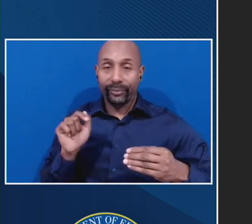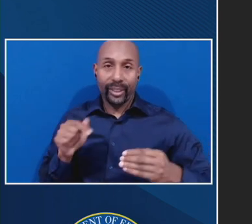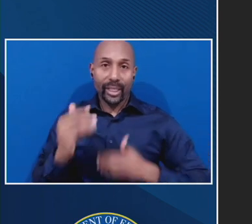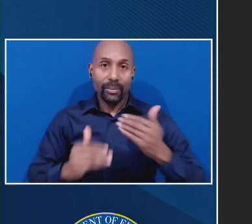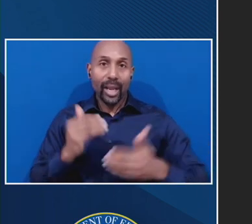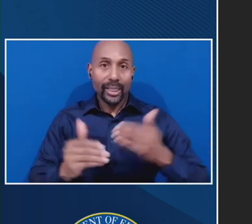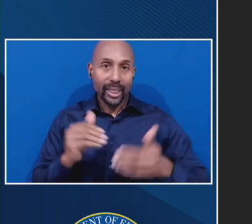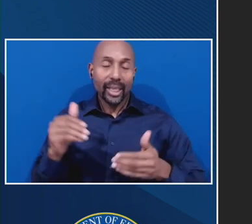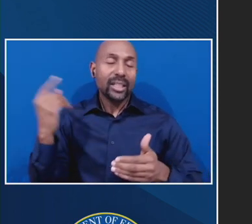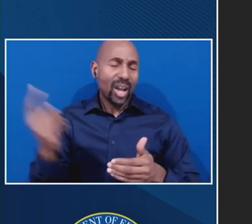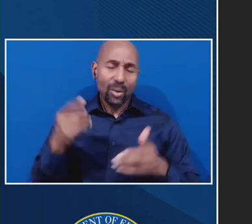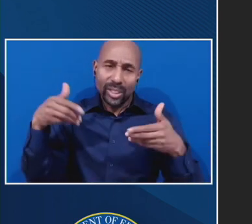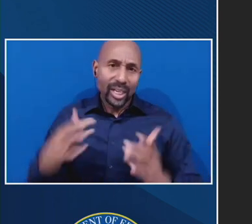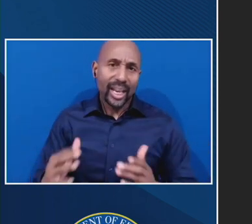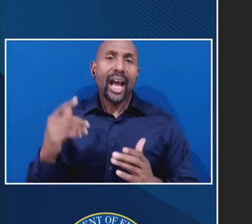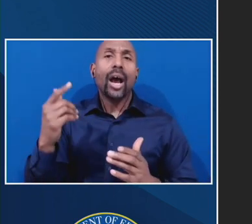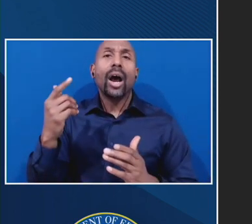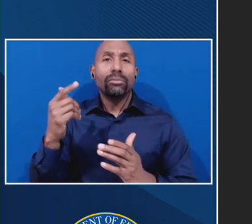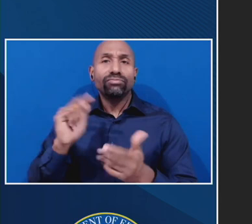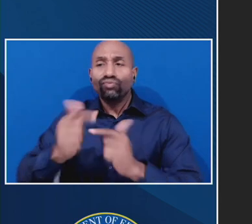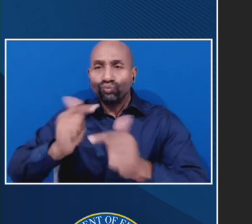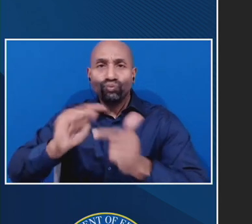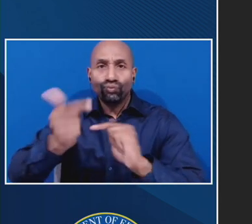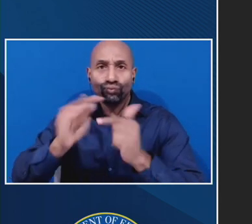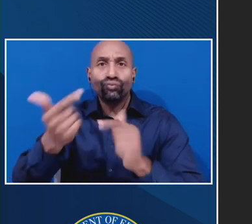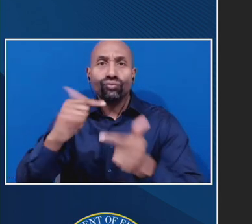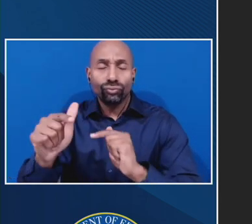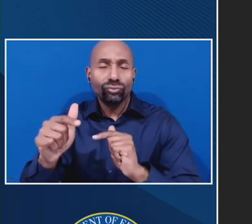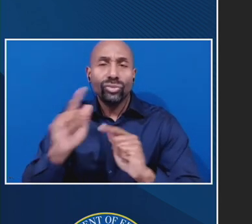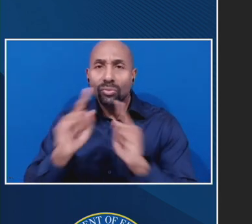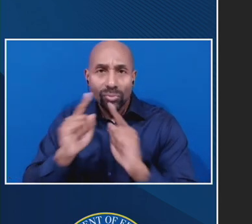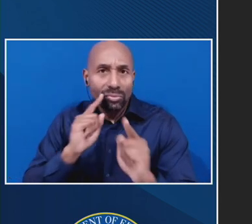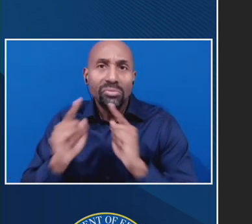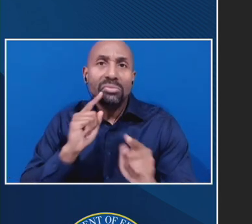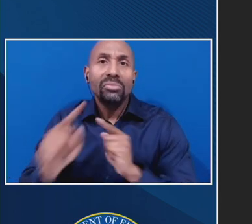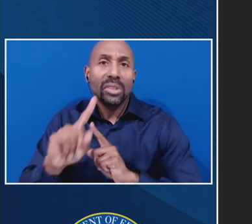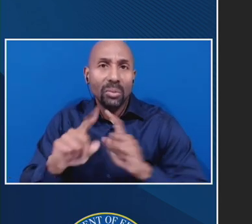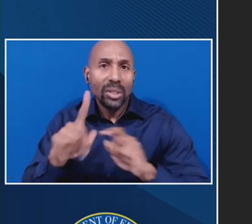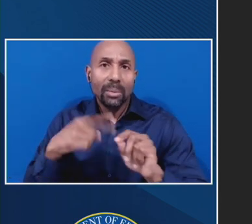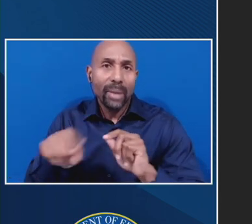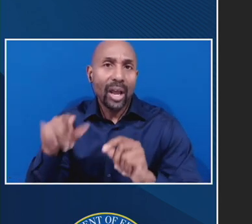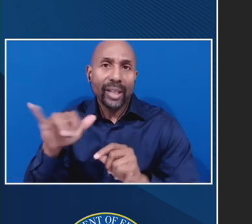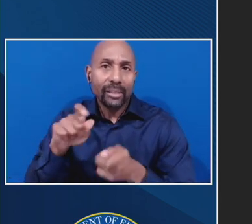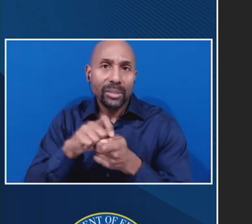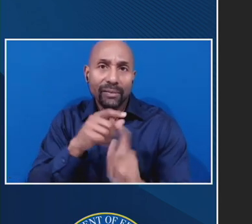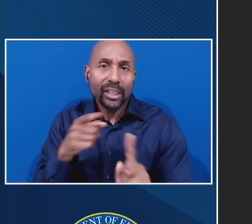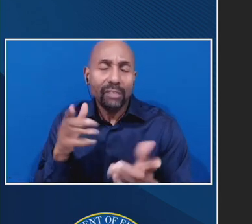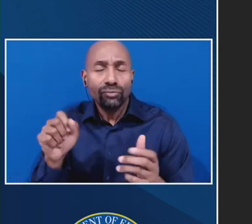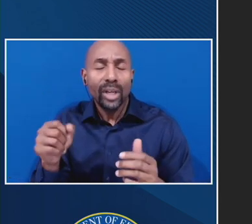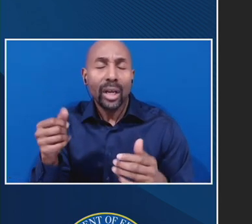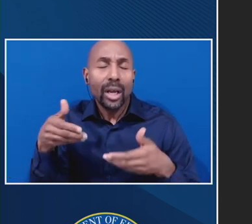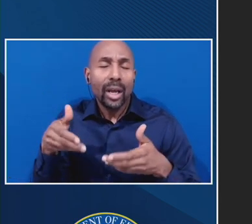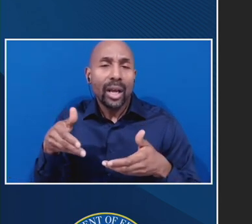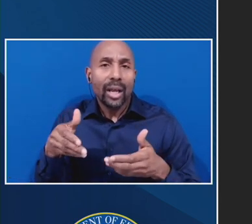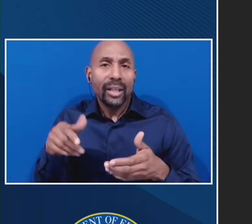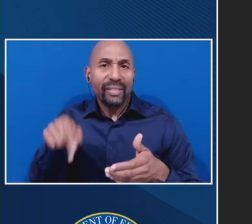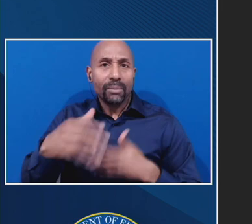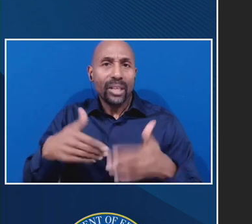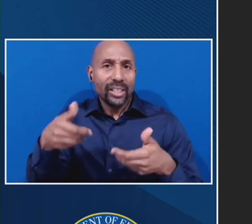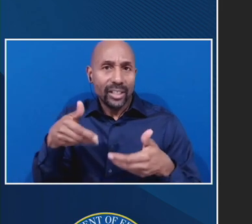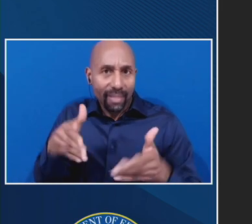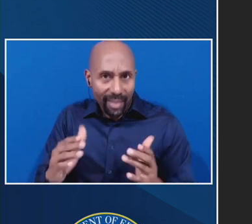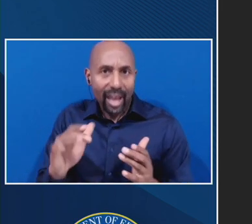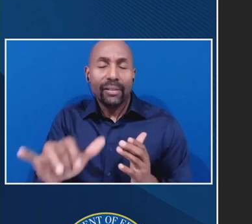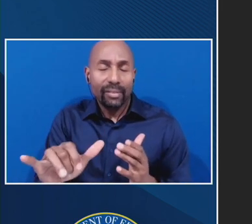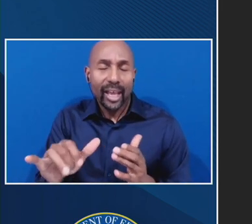some back and forth conversations and questions about that, as they relate to the, uh, proposals, these